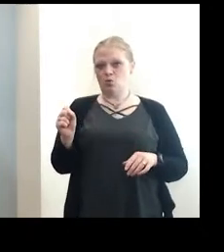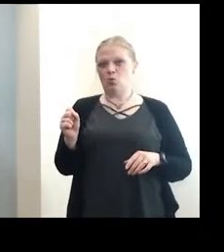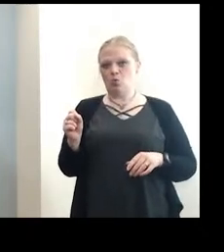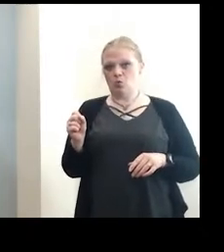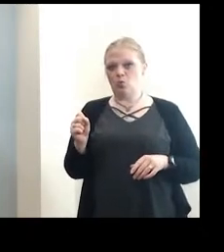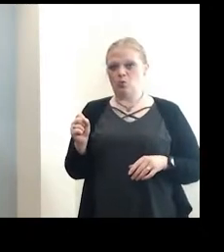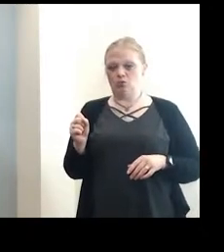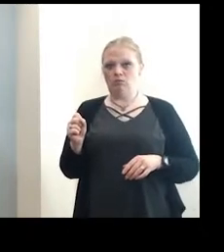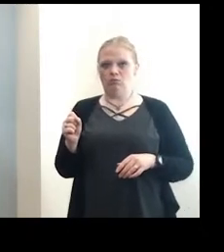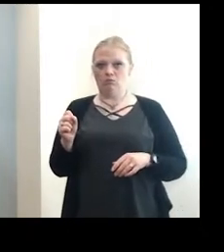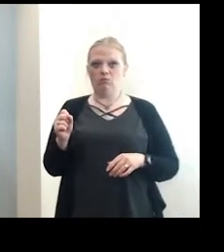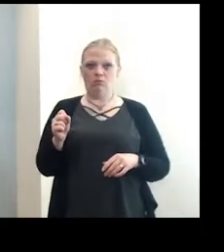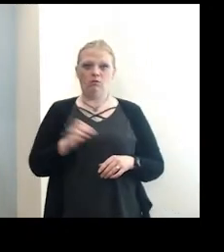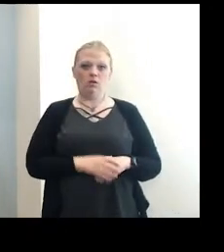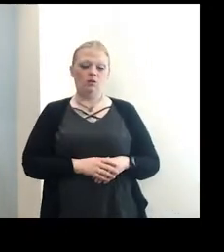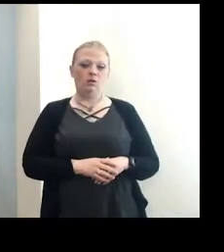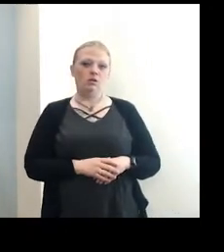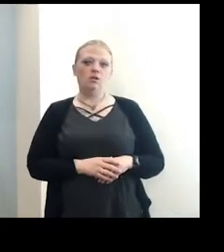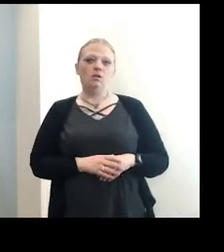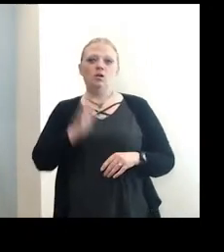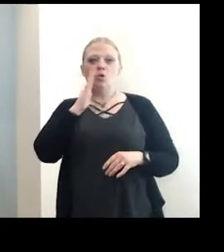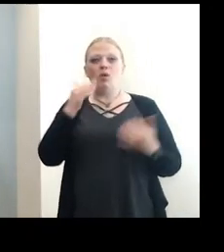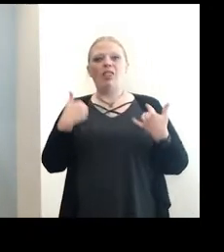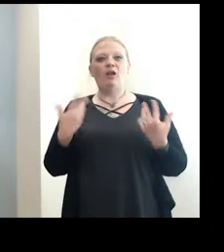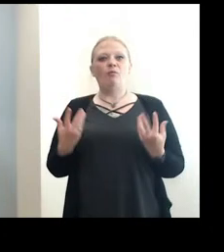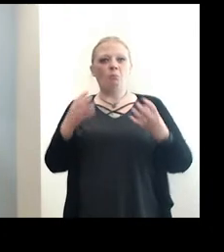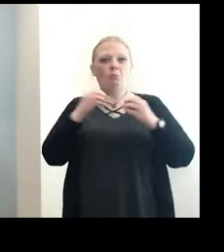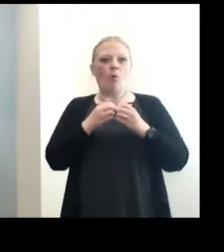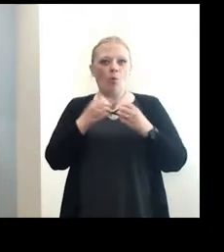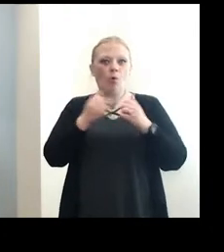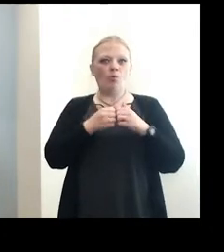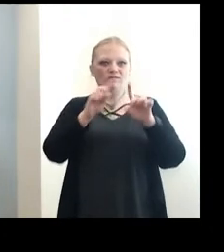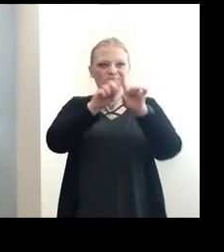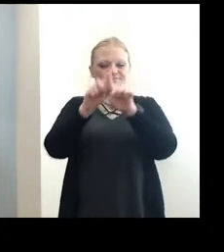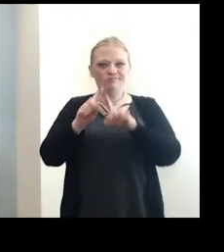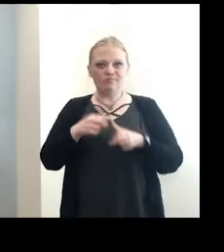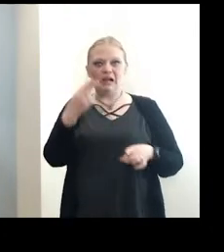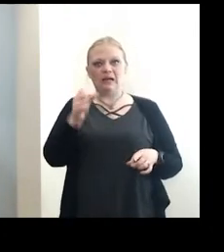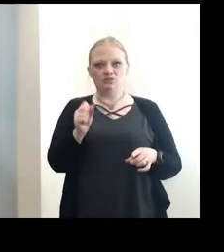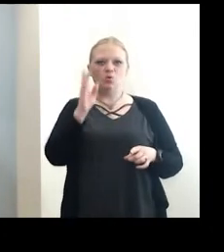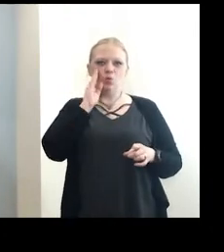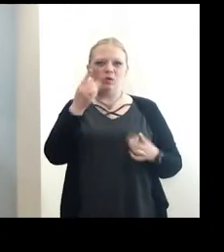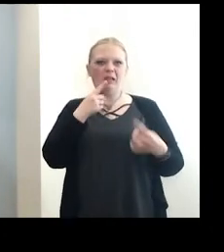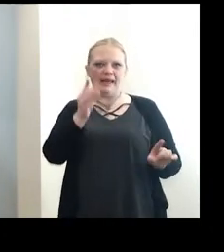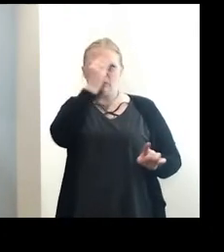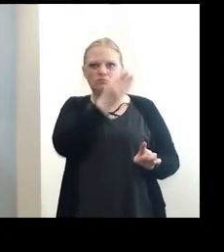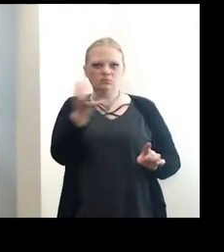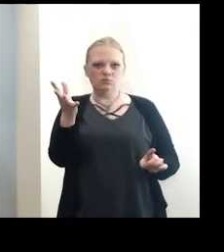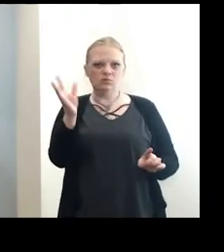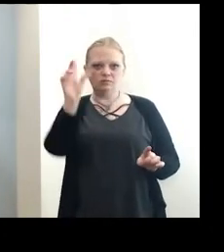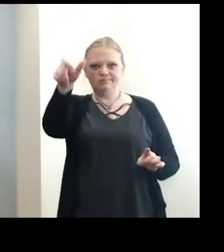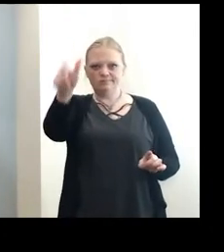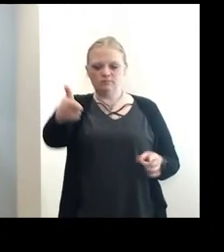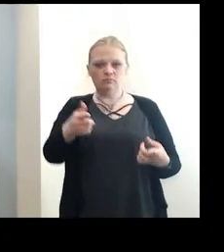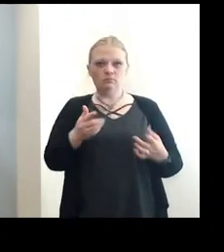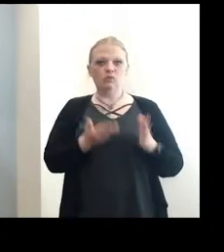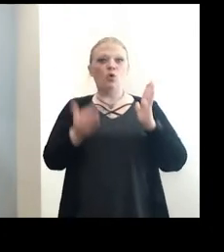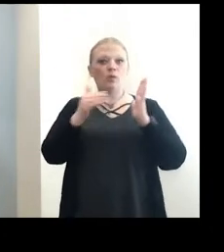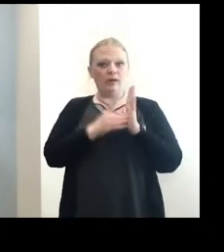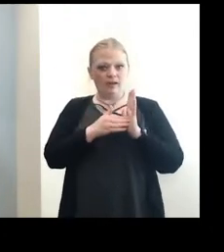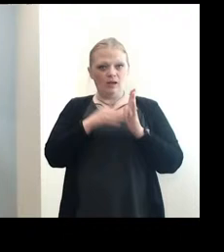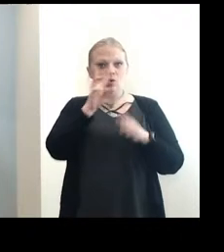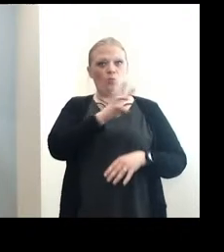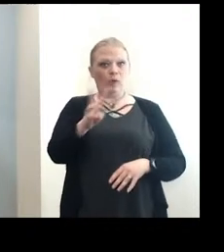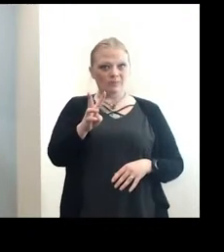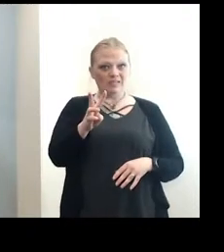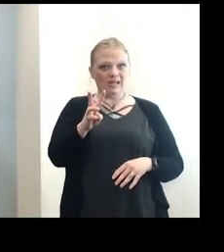High And we are going to have additional clinics with high schools. So we're going to announce those. So again, to make an appointment, go